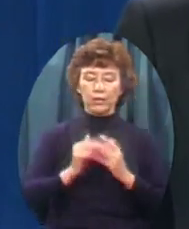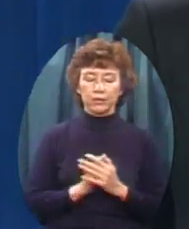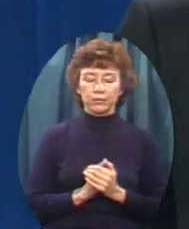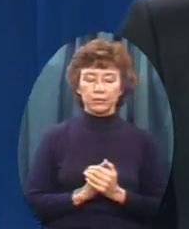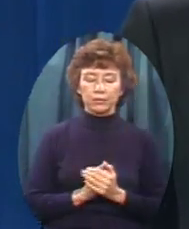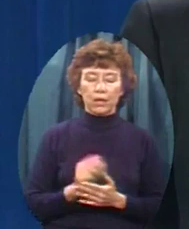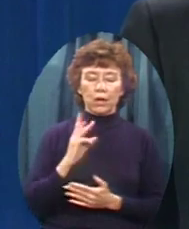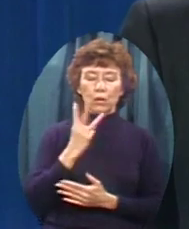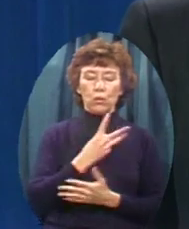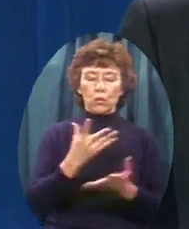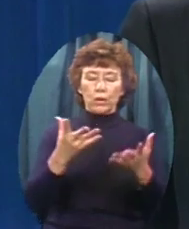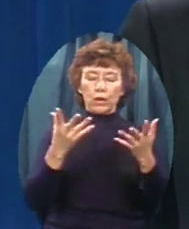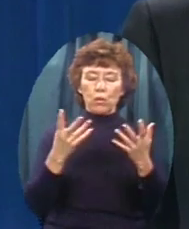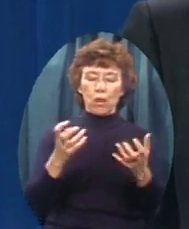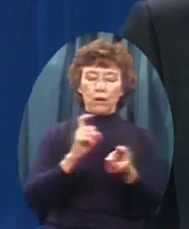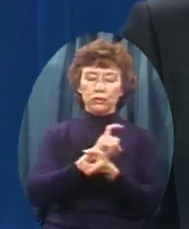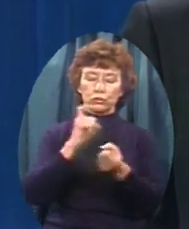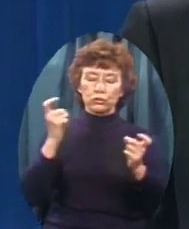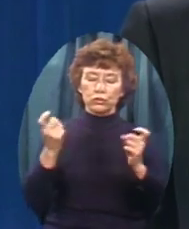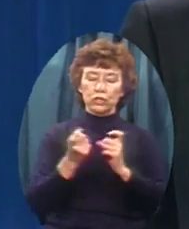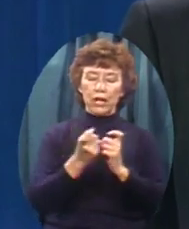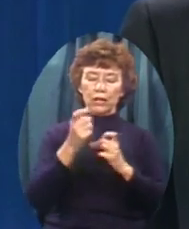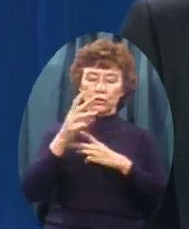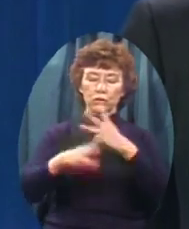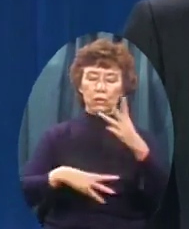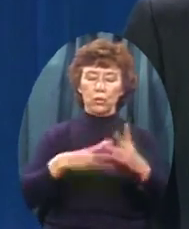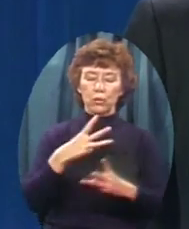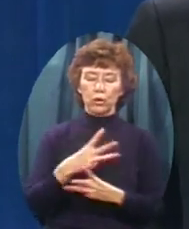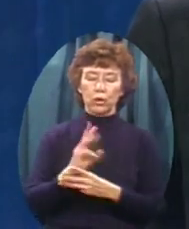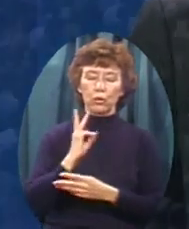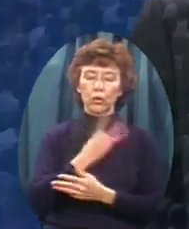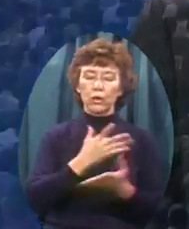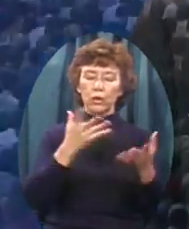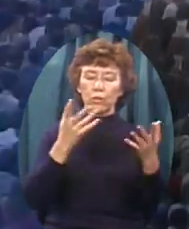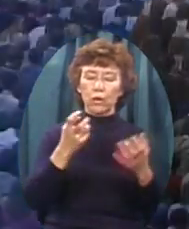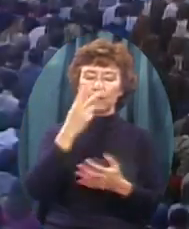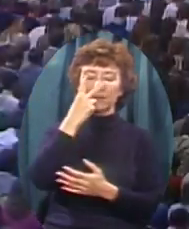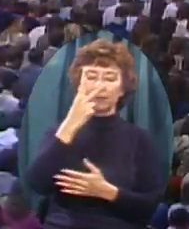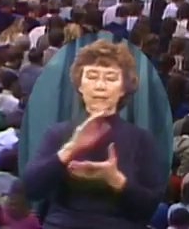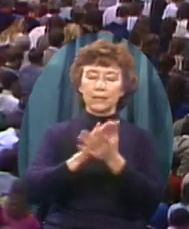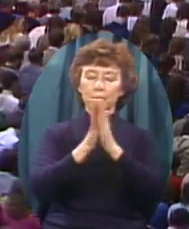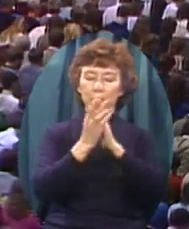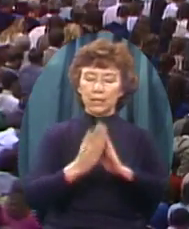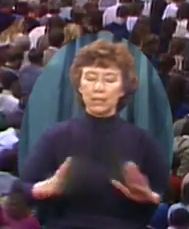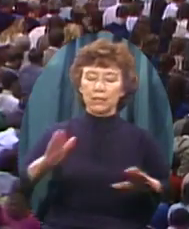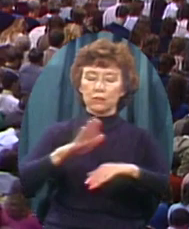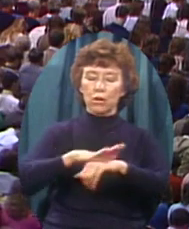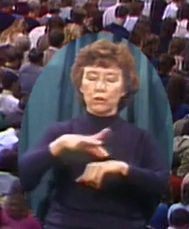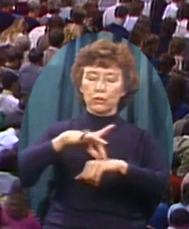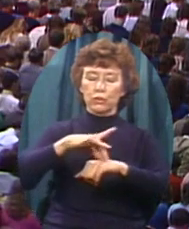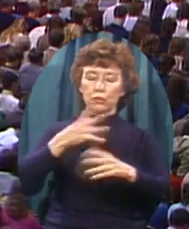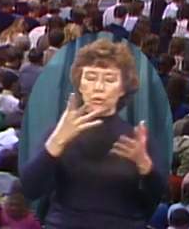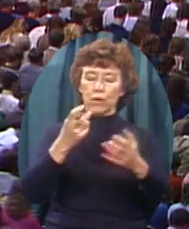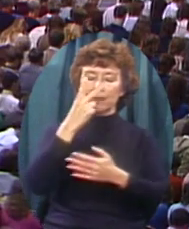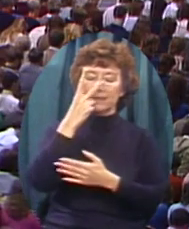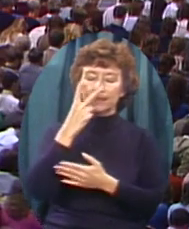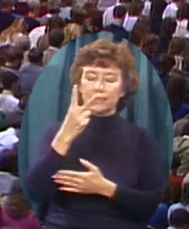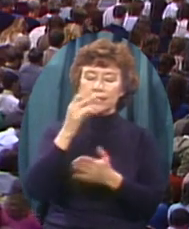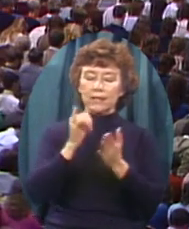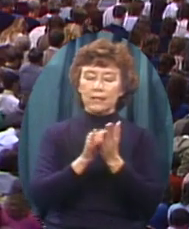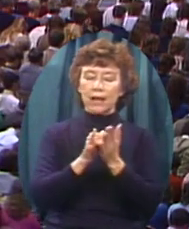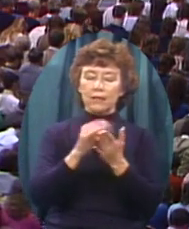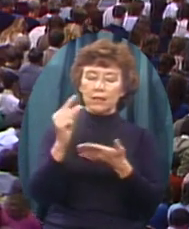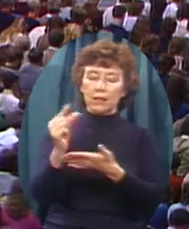We want to change the world We want to see peace On this earth We want to see That the gospel Of Jesus